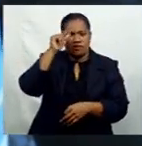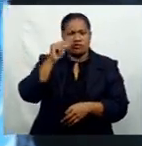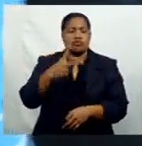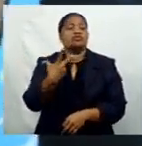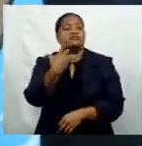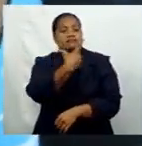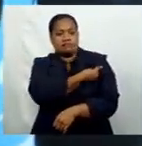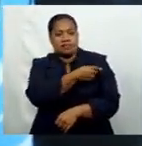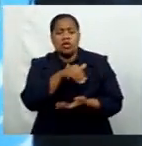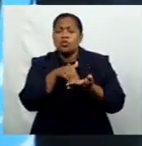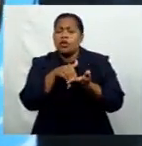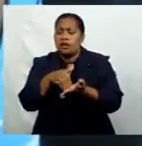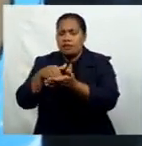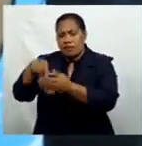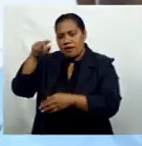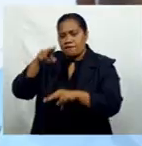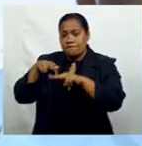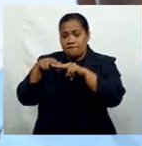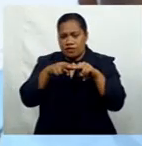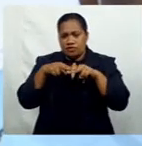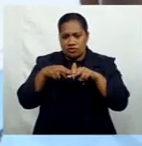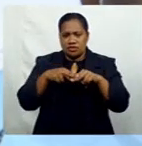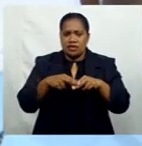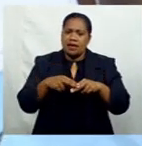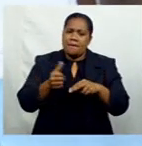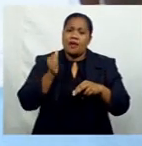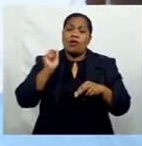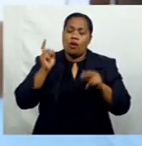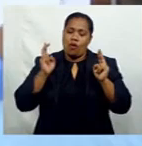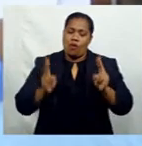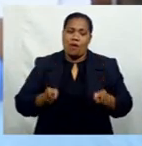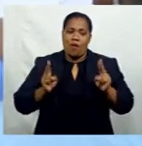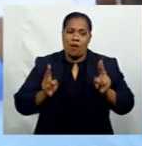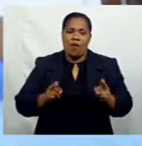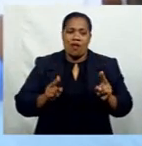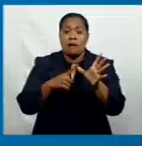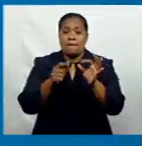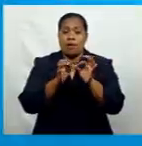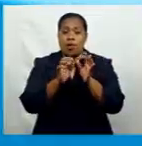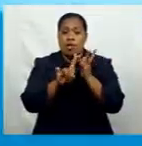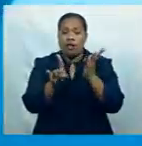Fiji bounce back to normalcy. Saini Animboila, FBC News.